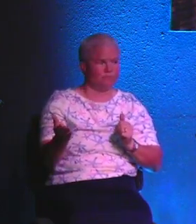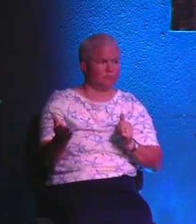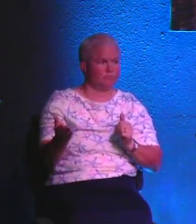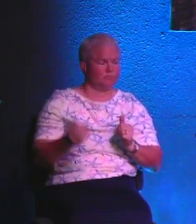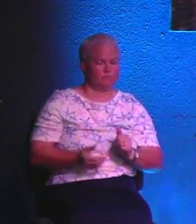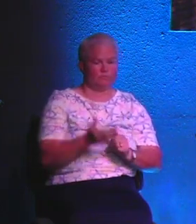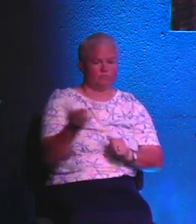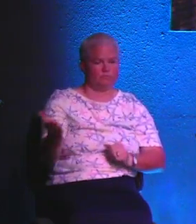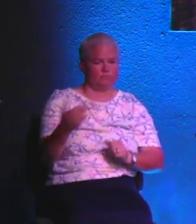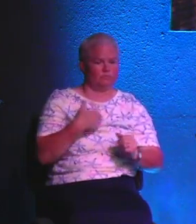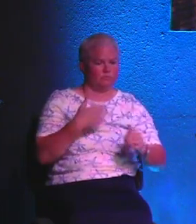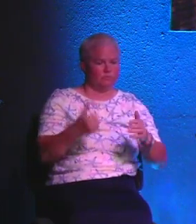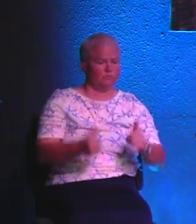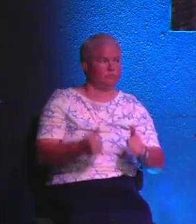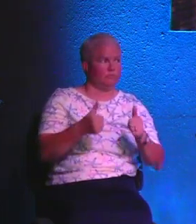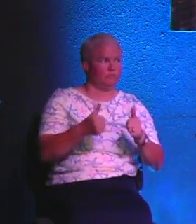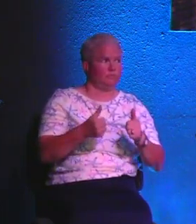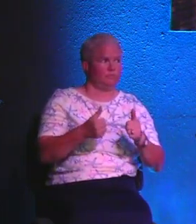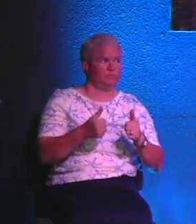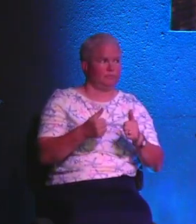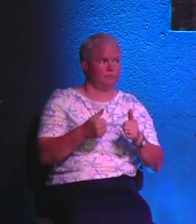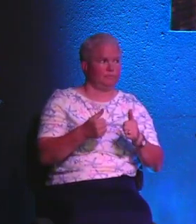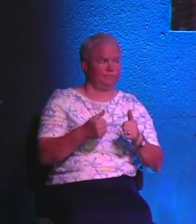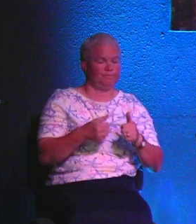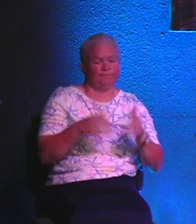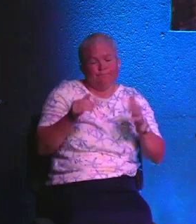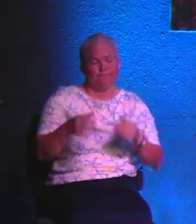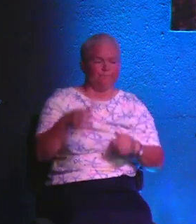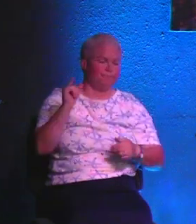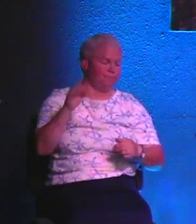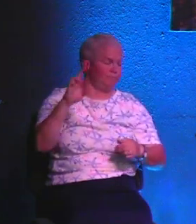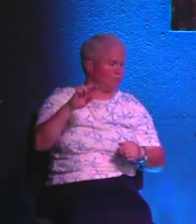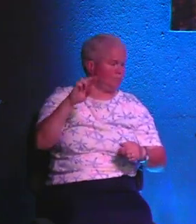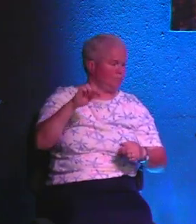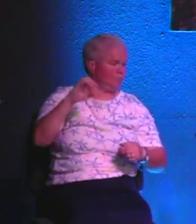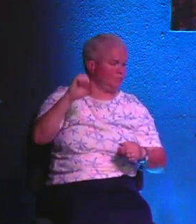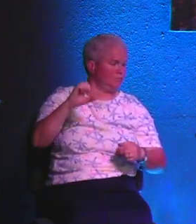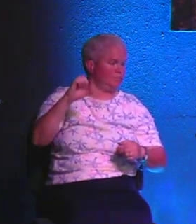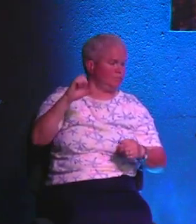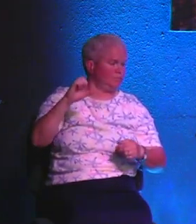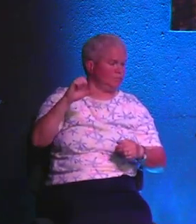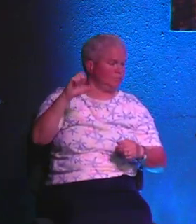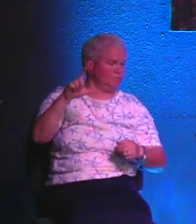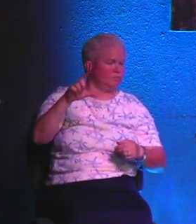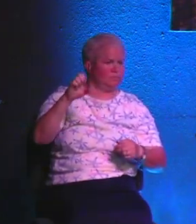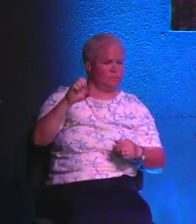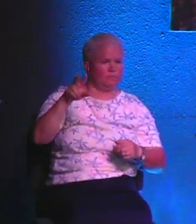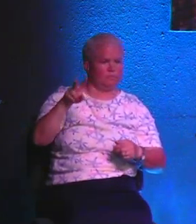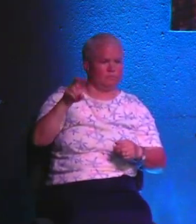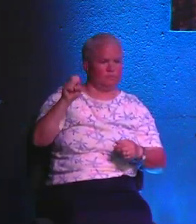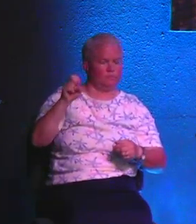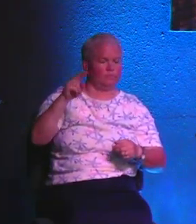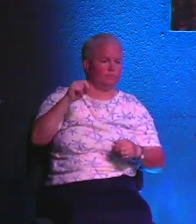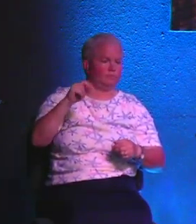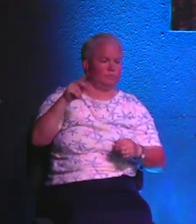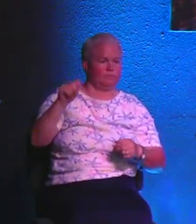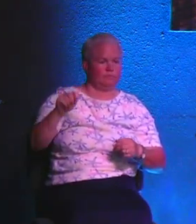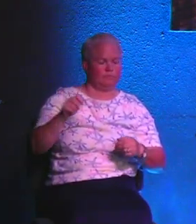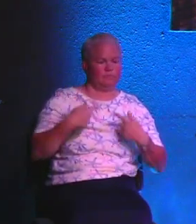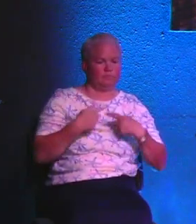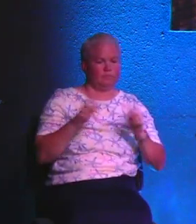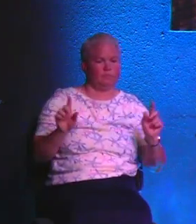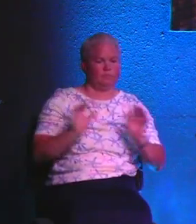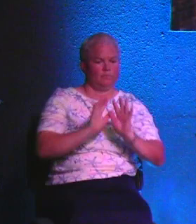there are certain things in my life that are really irrelevant. There are certain things in my life that I like to keep separate